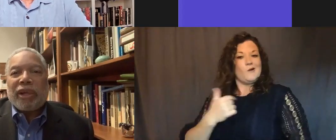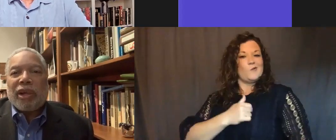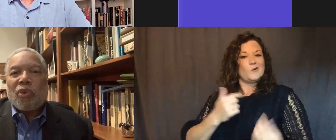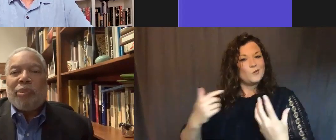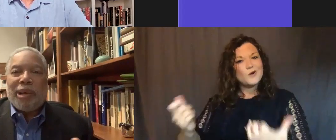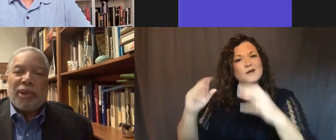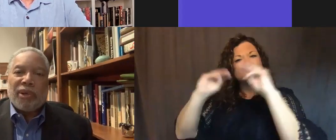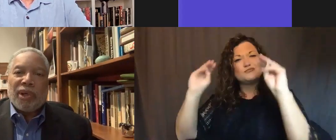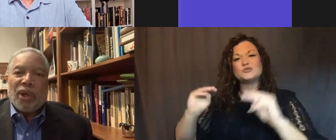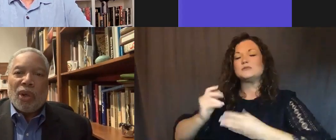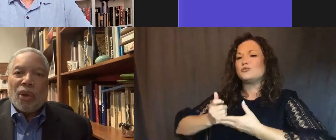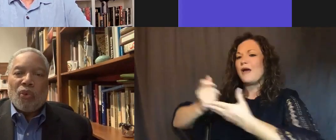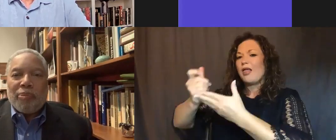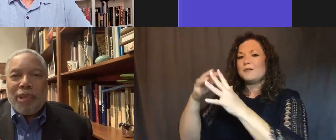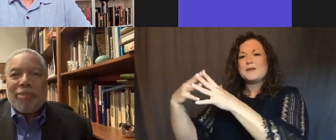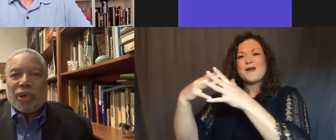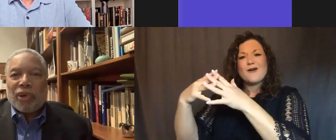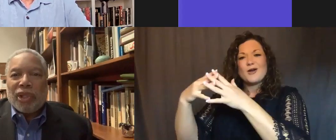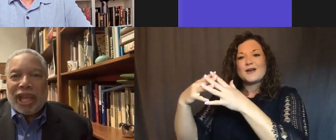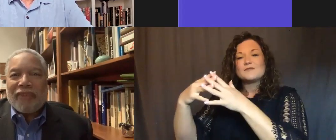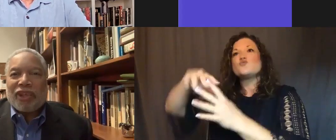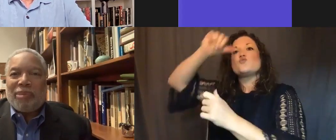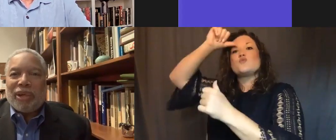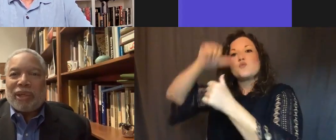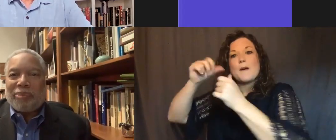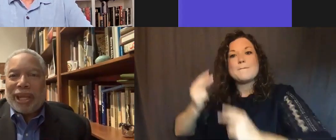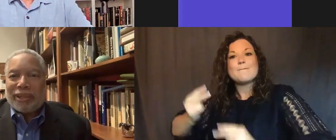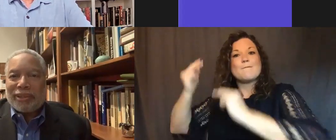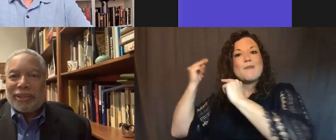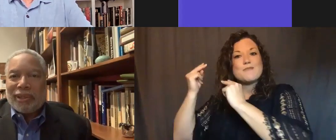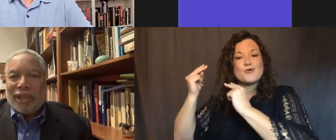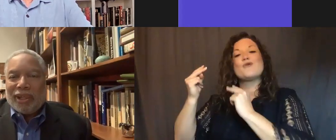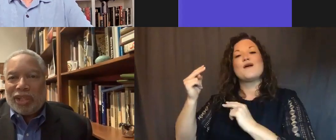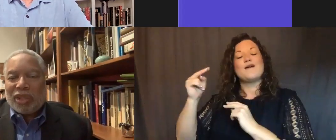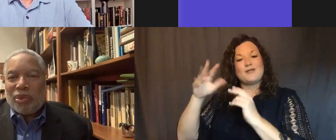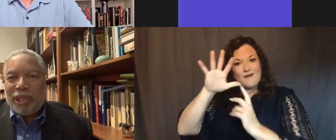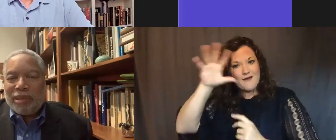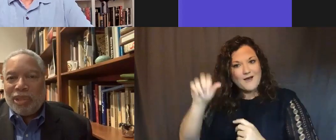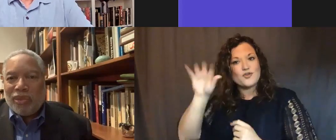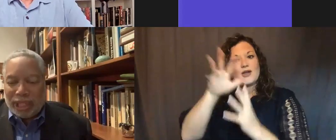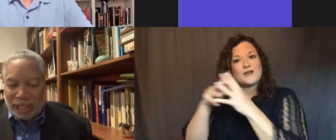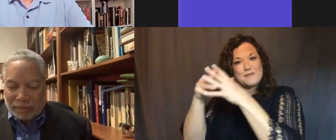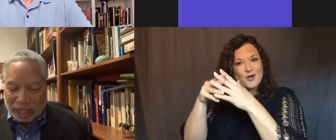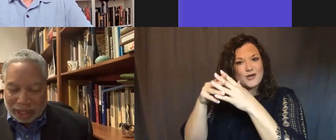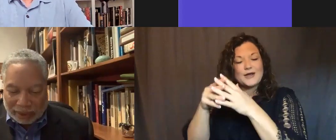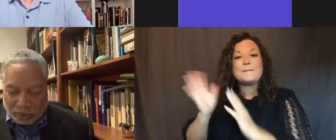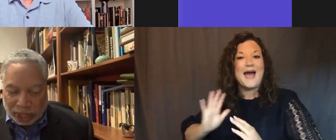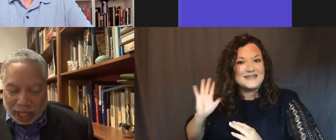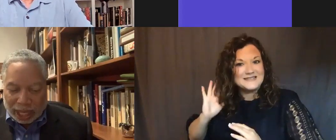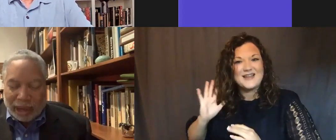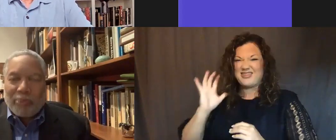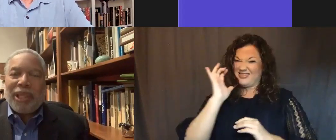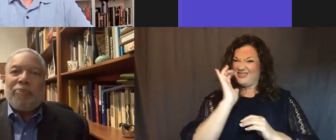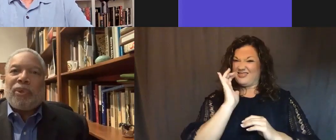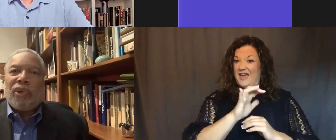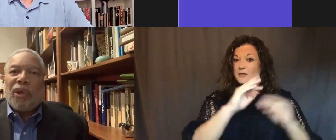America remember. Remember the African American past. This would be a museum that would